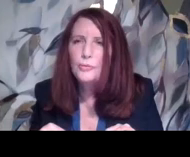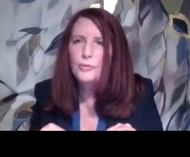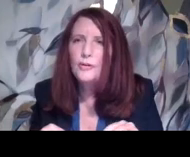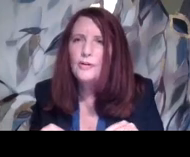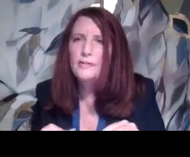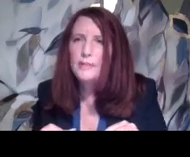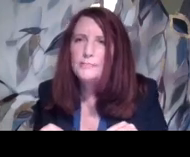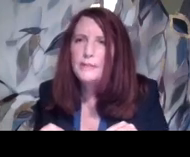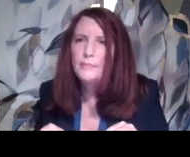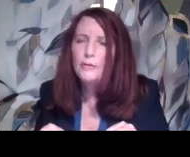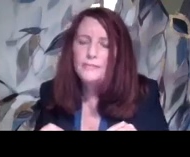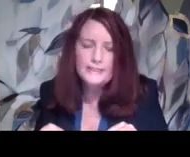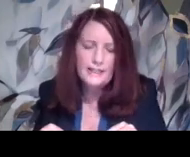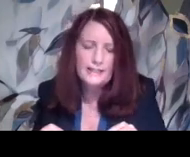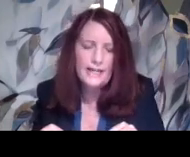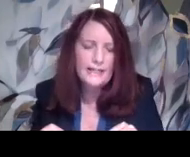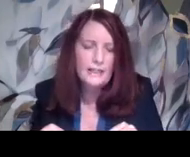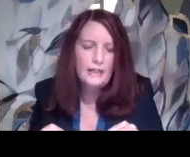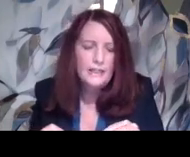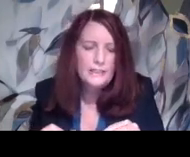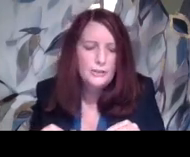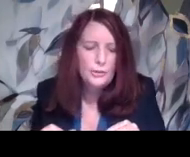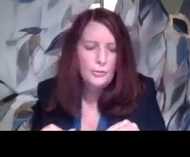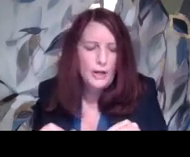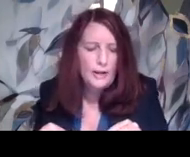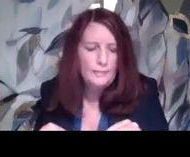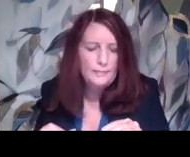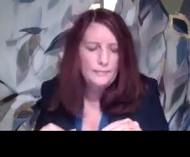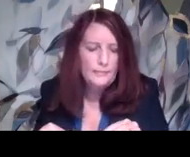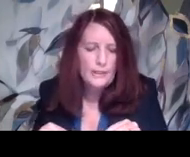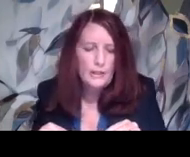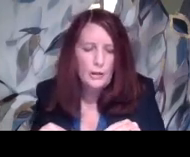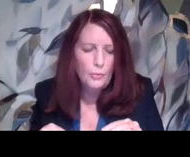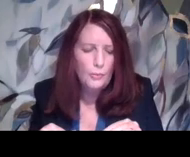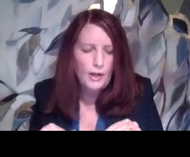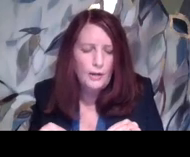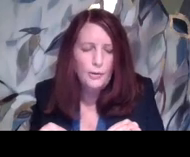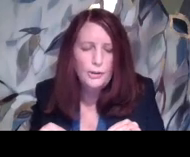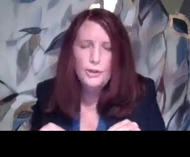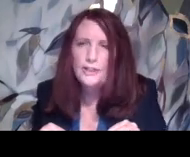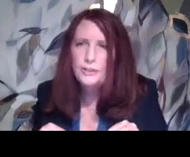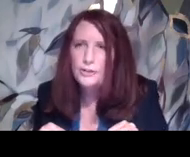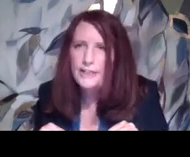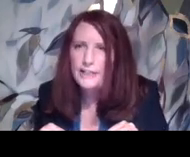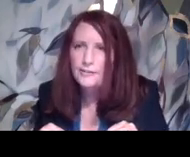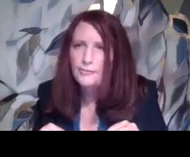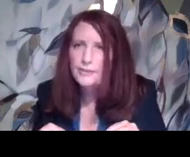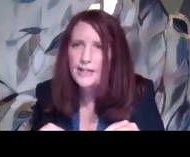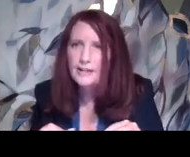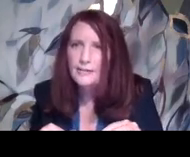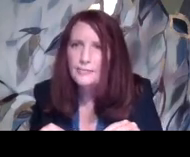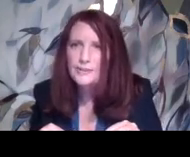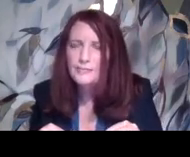high school or meet people, things like that. Did you, were you good at cheerleading?